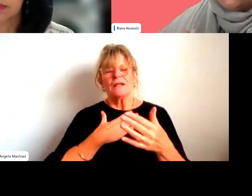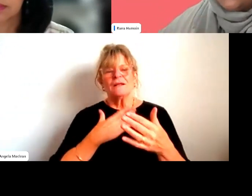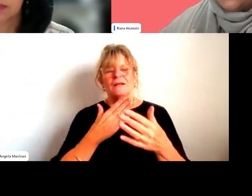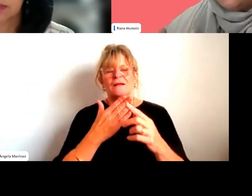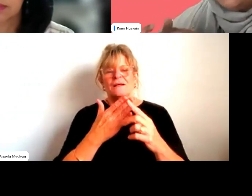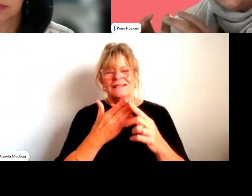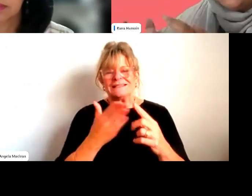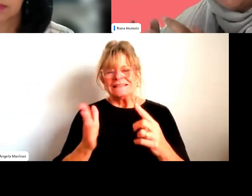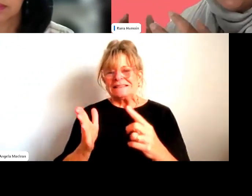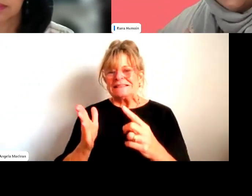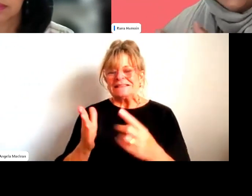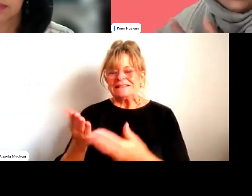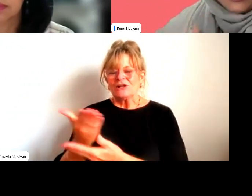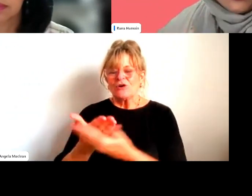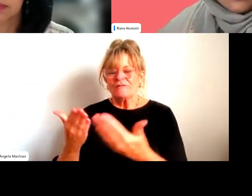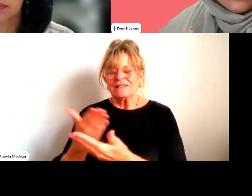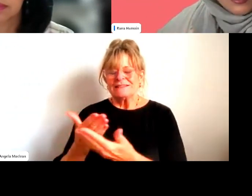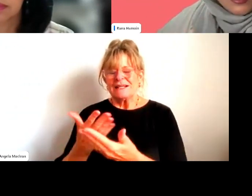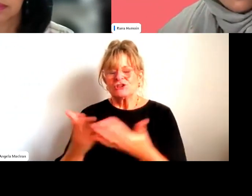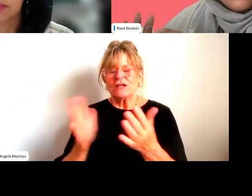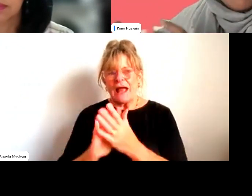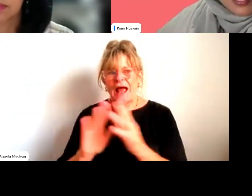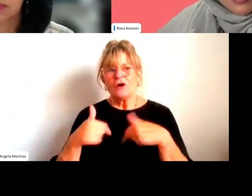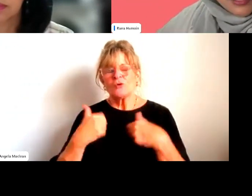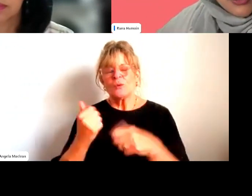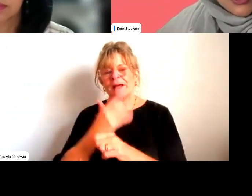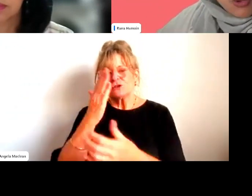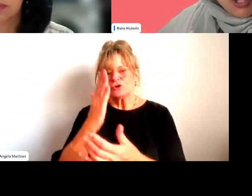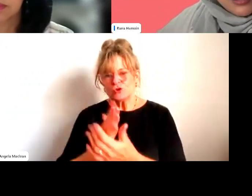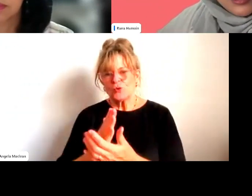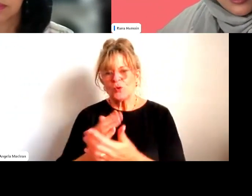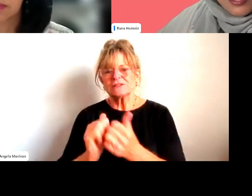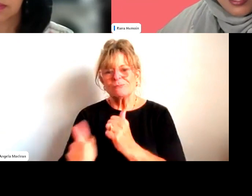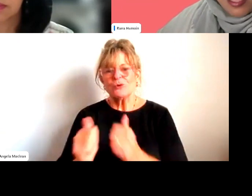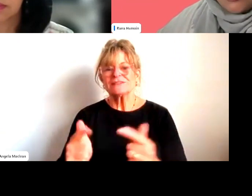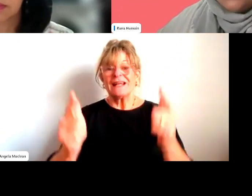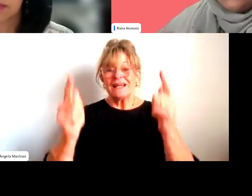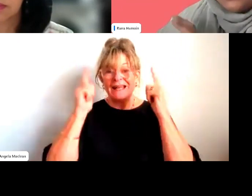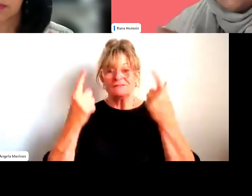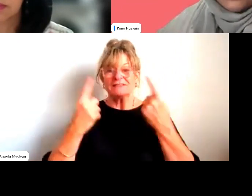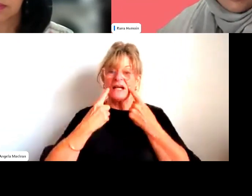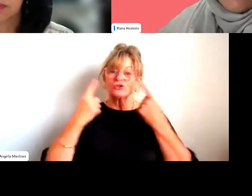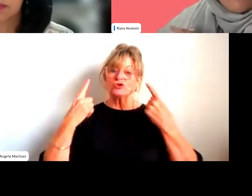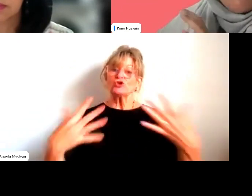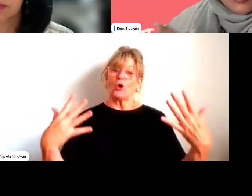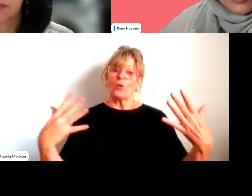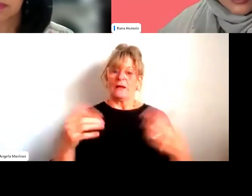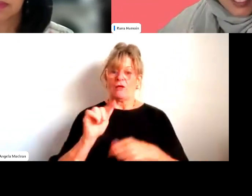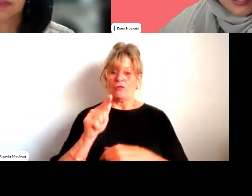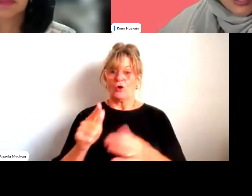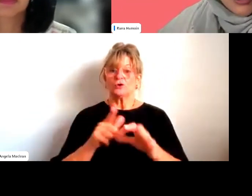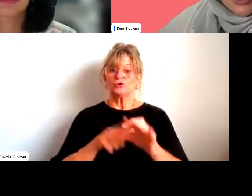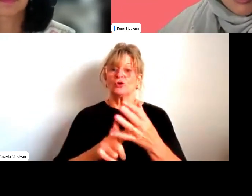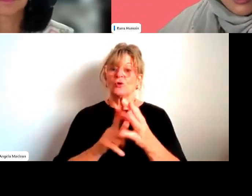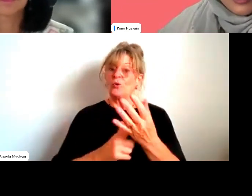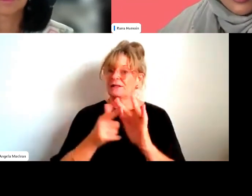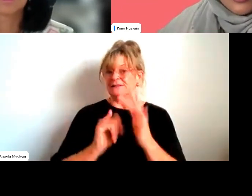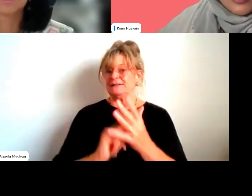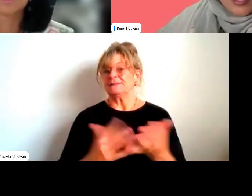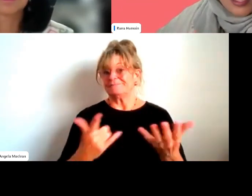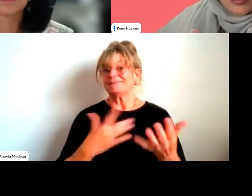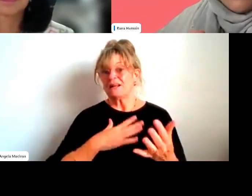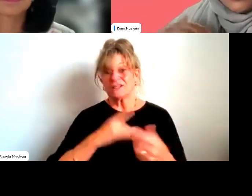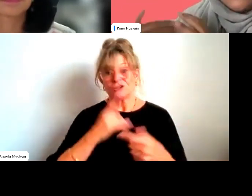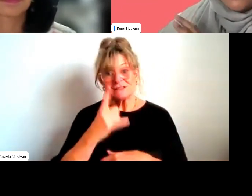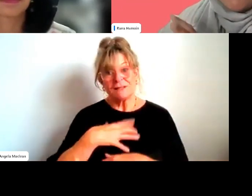make sure that leap sports leaders are espousing those qualities. And I would love to see more men espousing those qualities